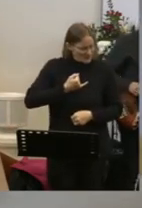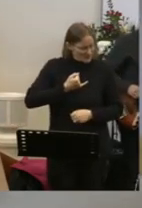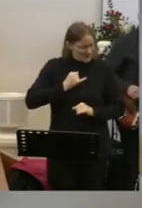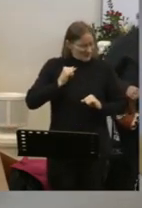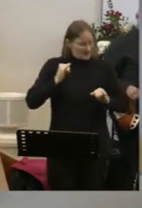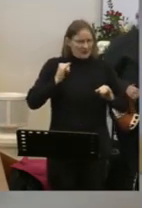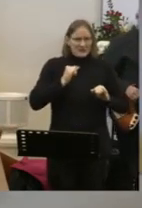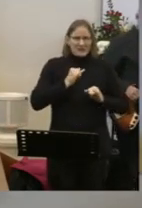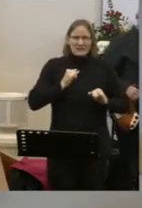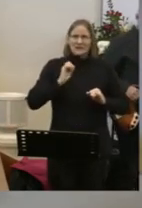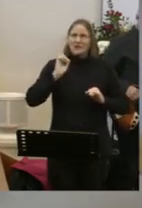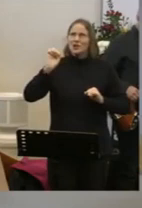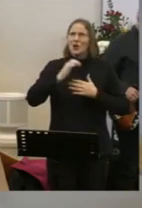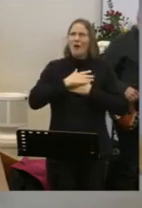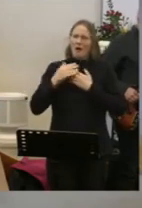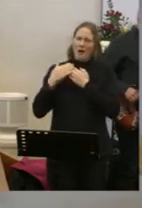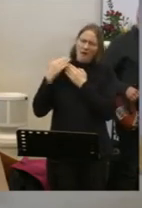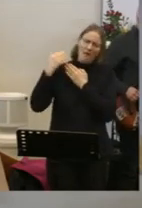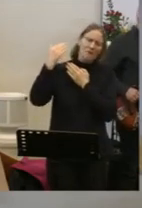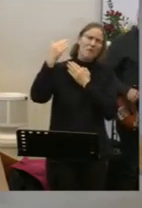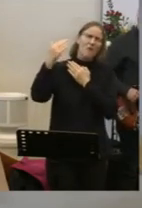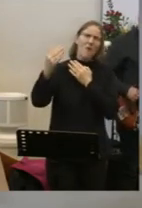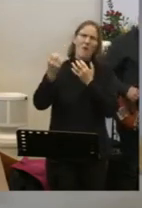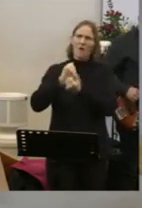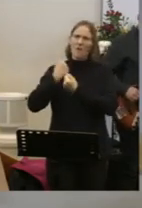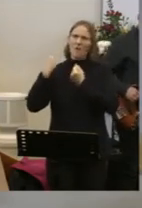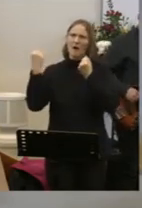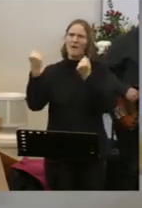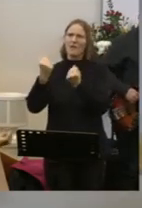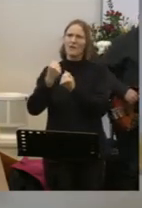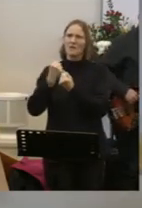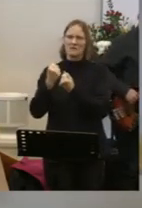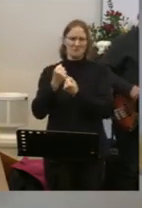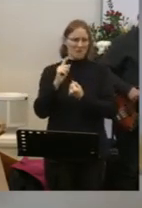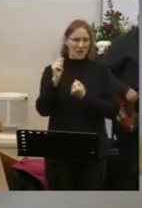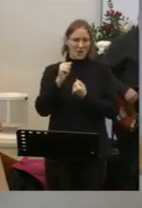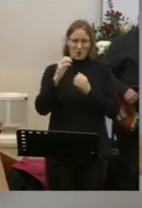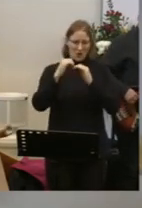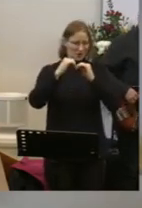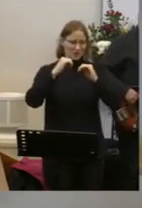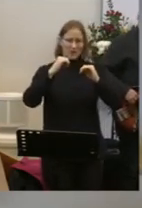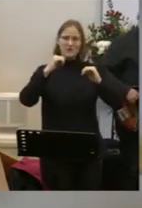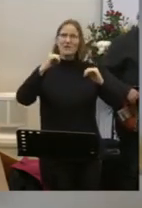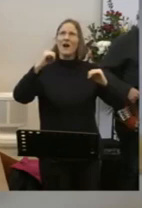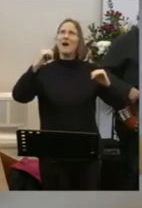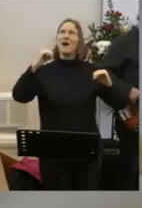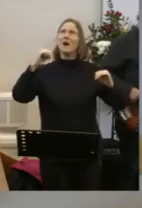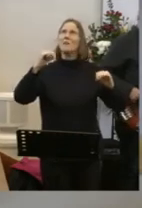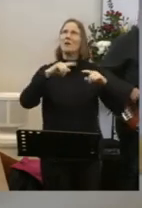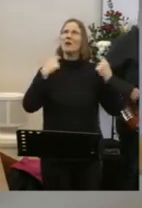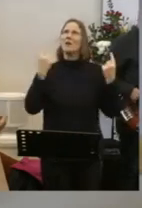The sin was great The sin love was greater What a